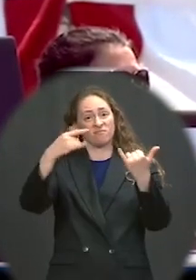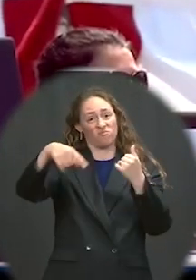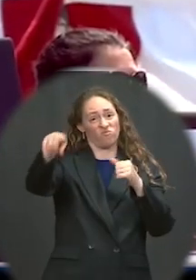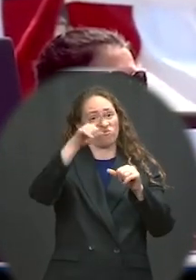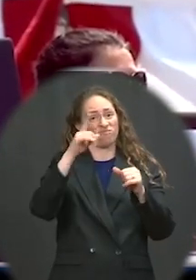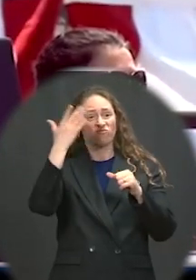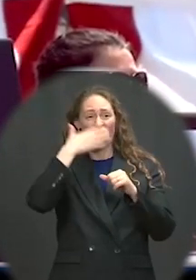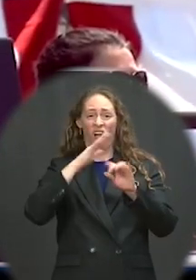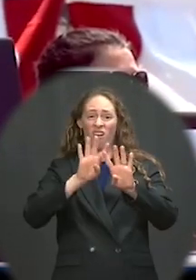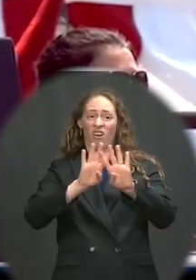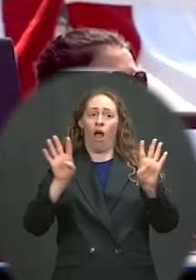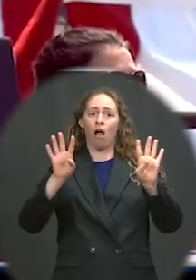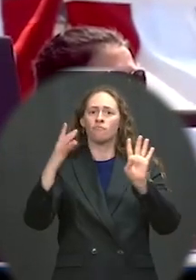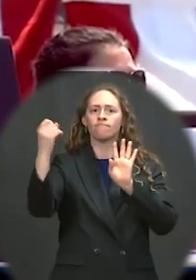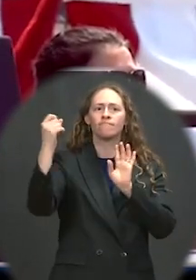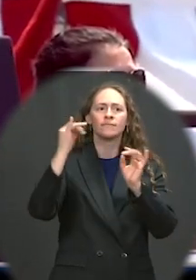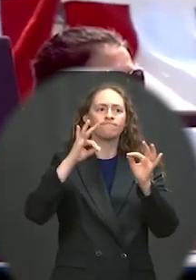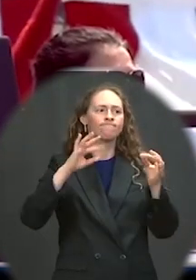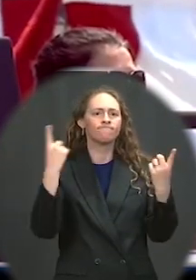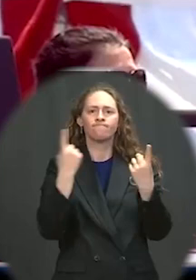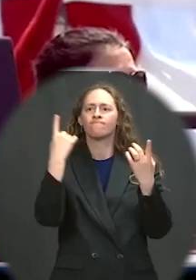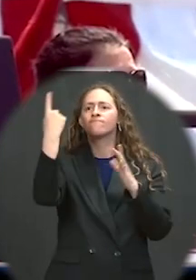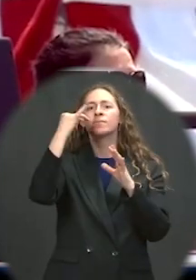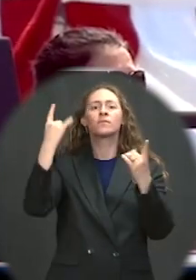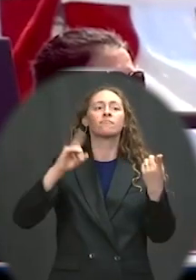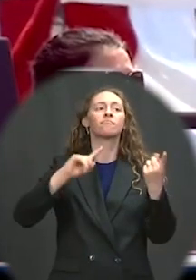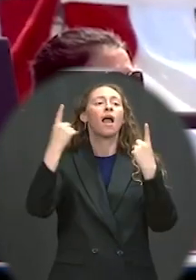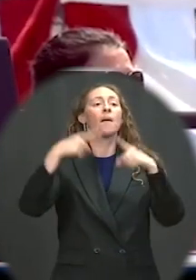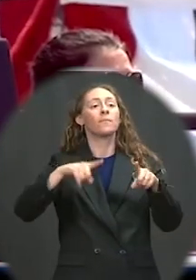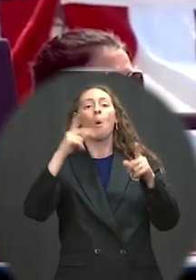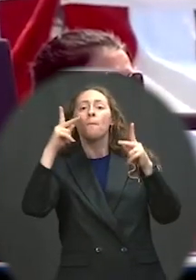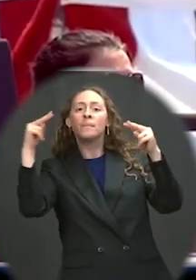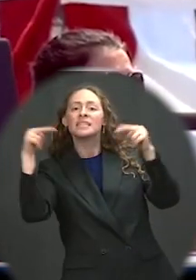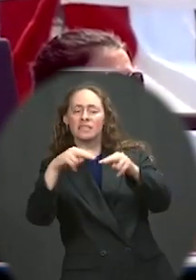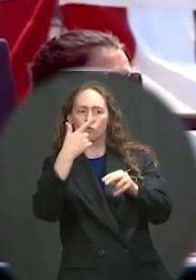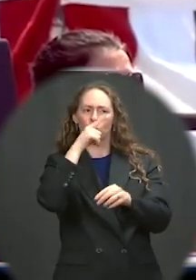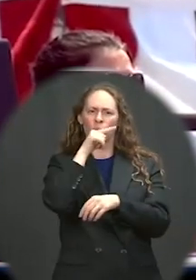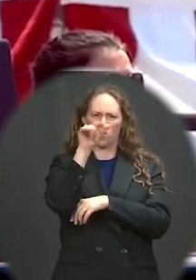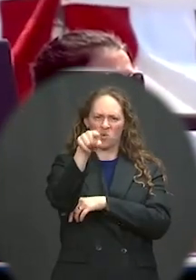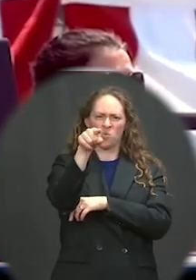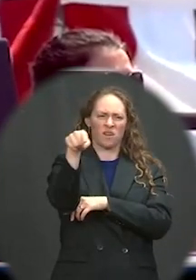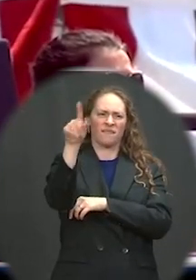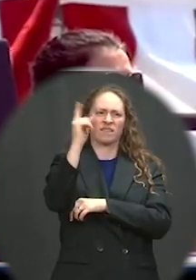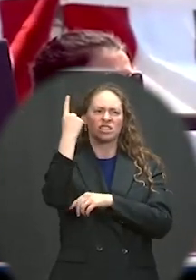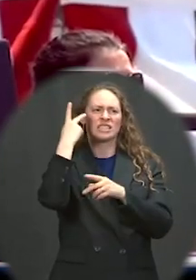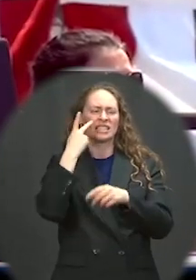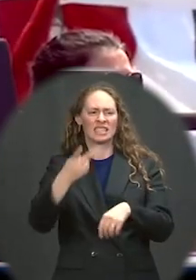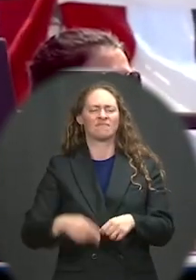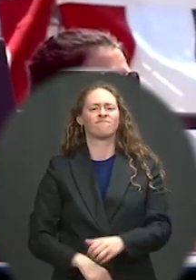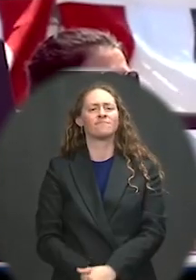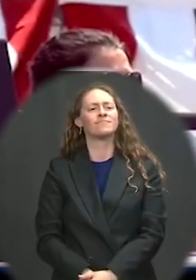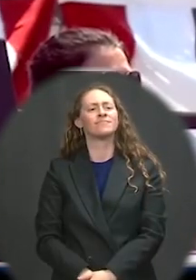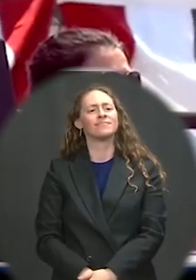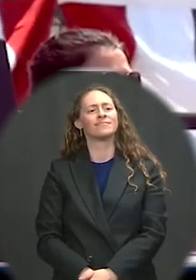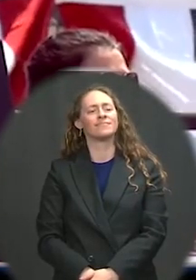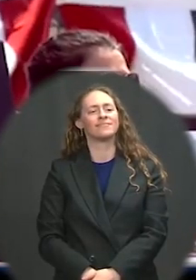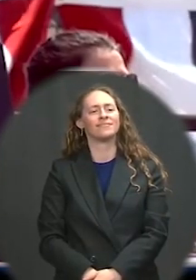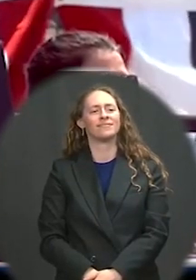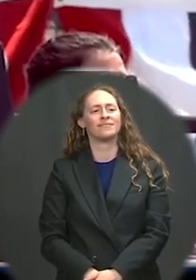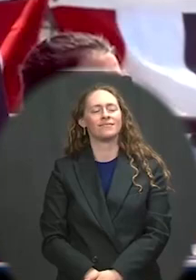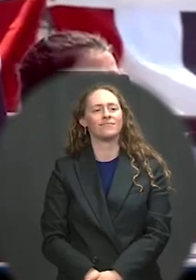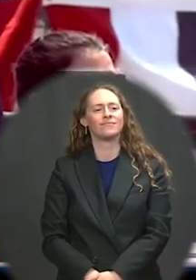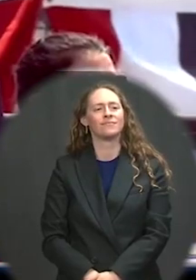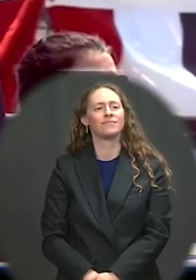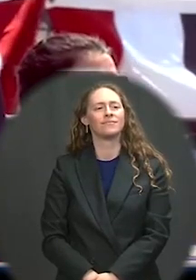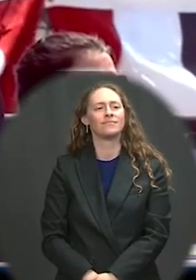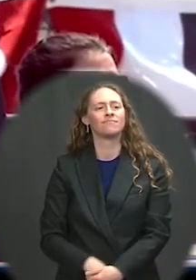class is also just over one-third underrepresented minorities, including some of the highest number of African Americans, Asian Americans, and Pacific